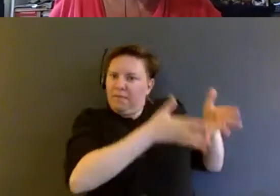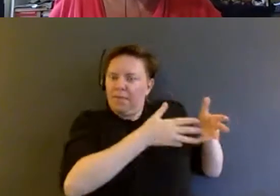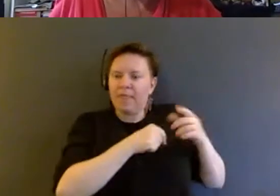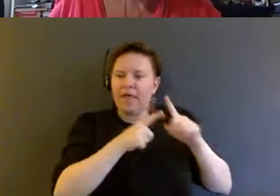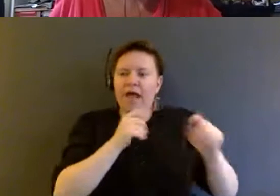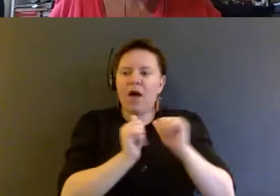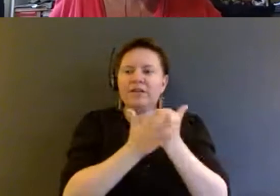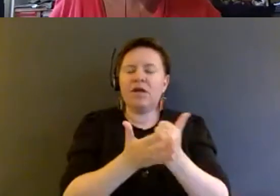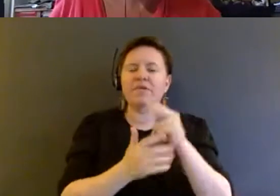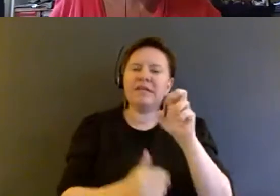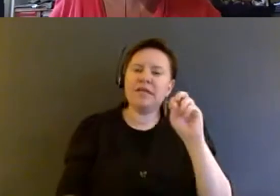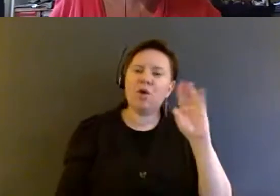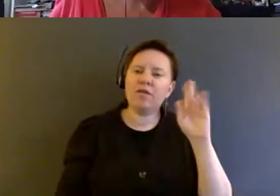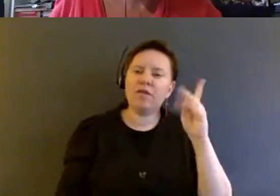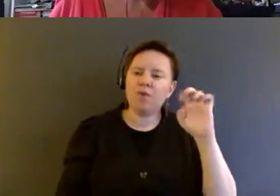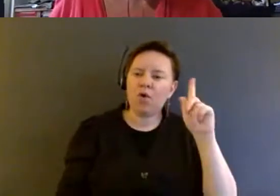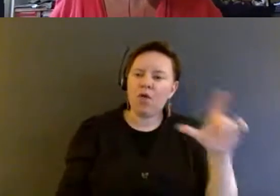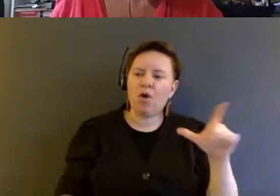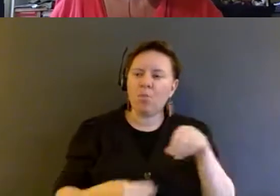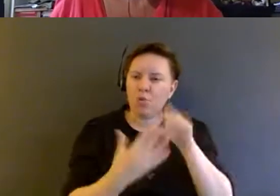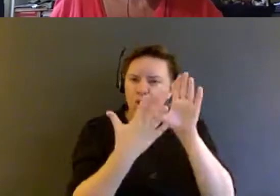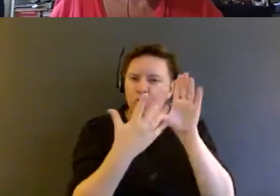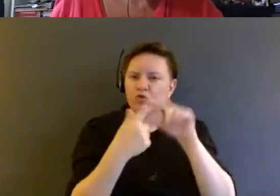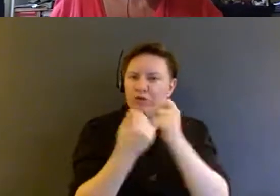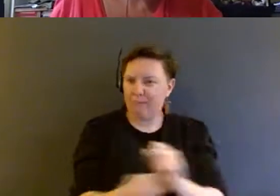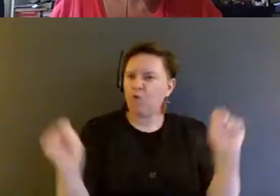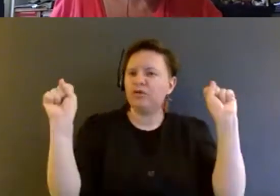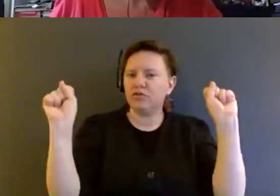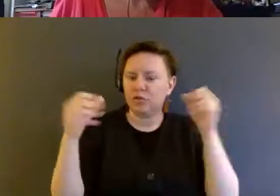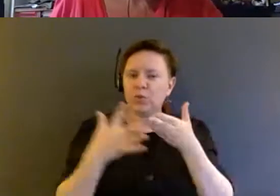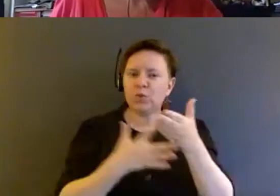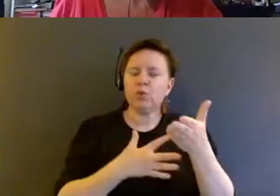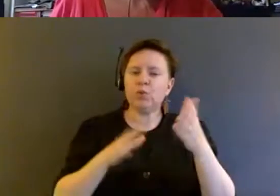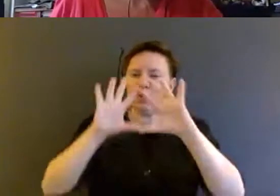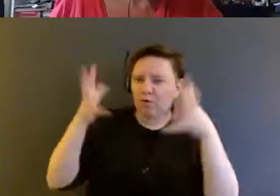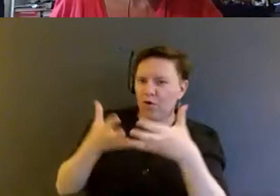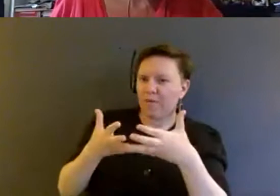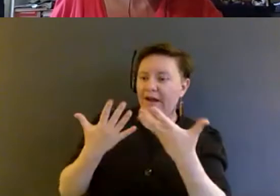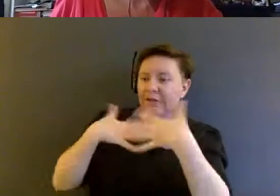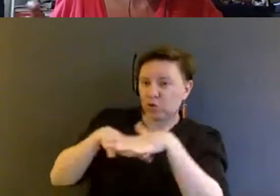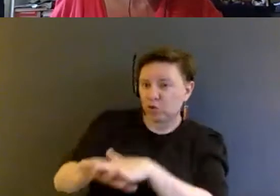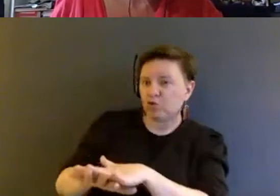liberal approach to liberation through the framework of inclusion by adhering to specific able,